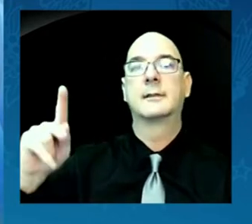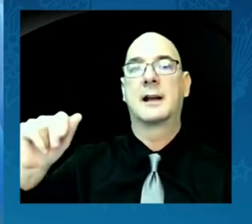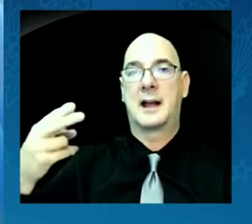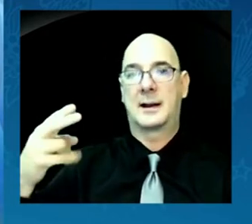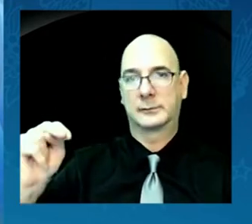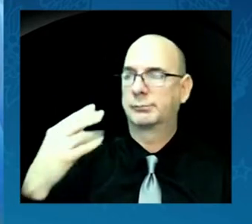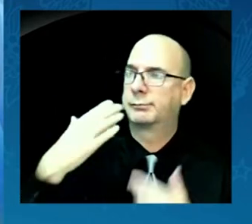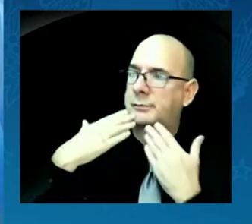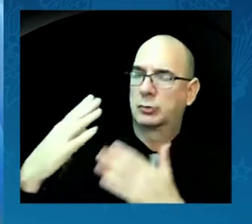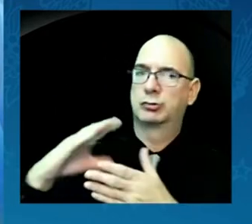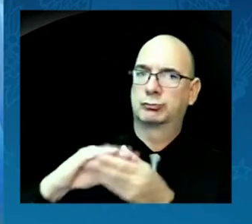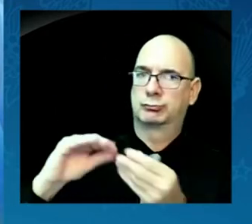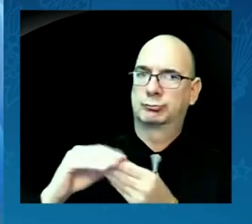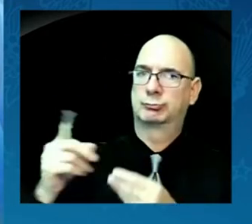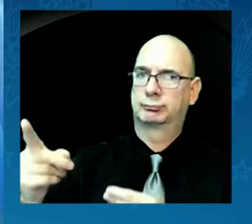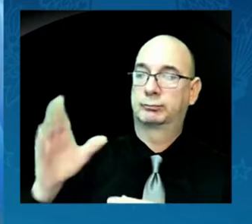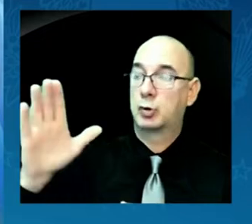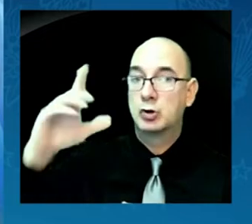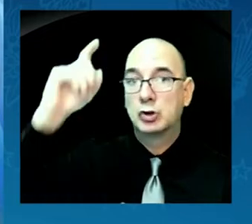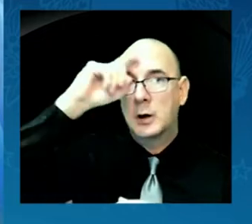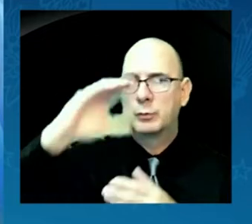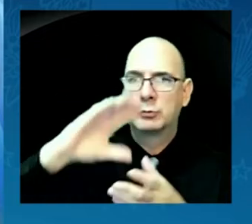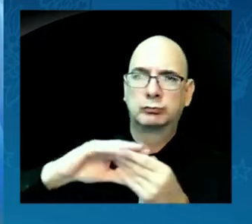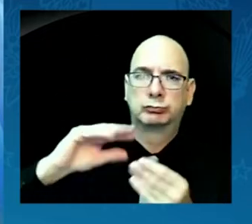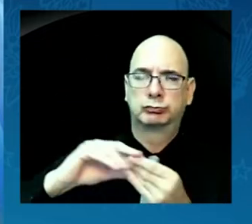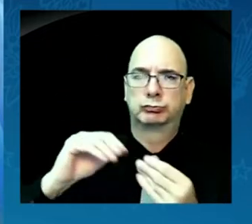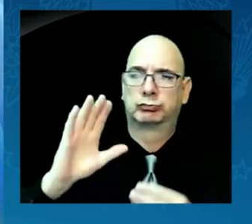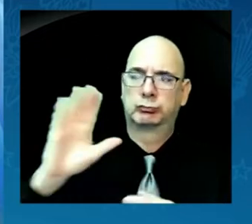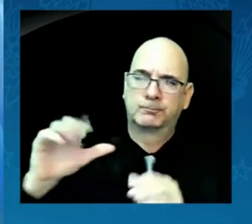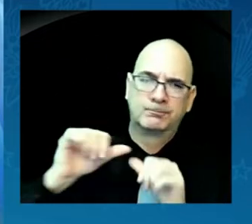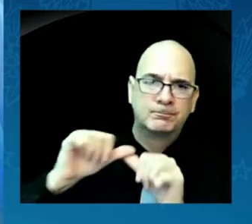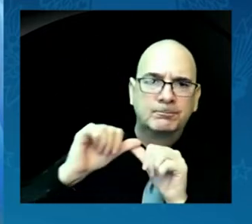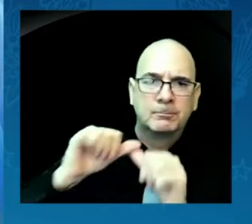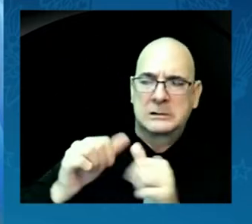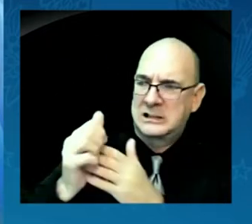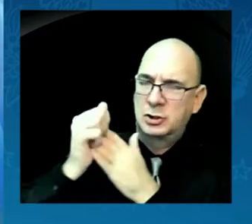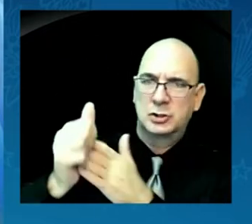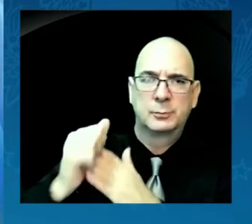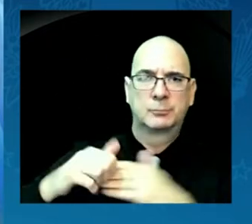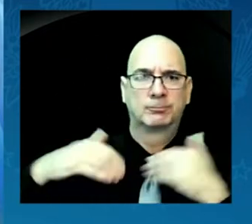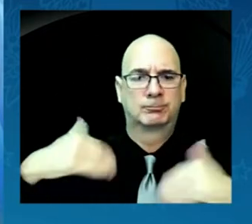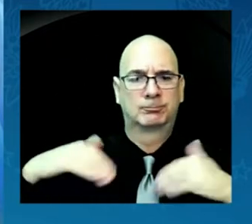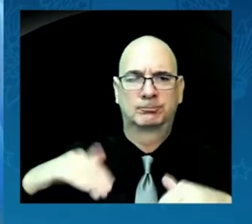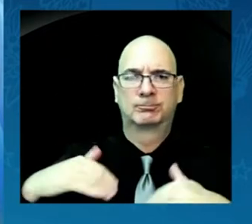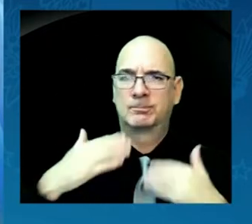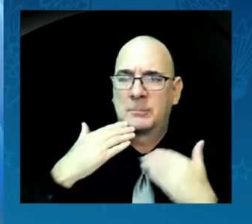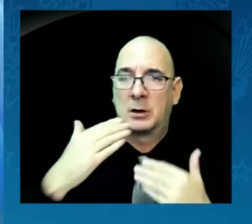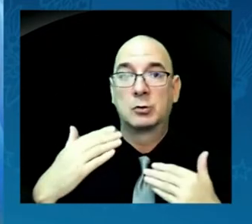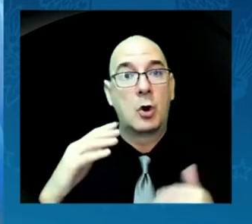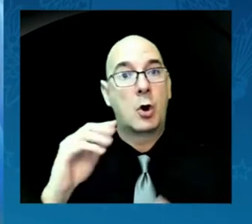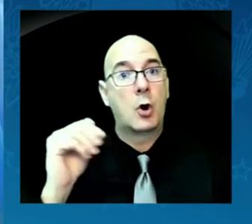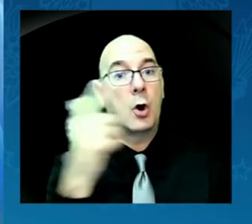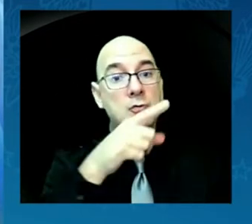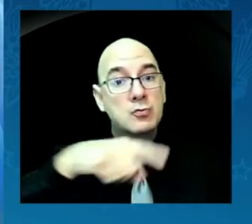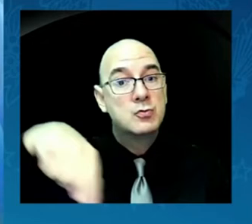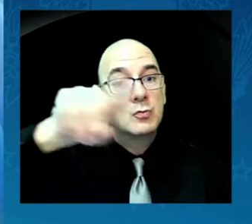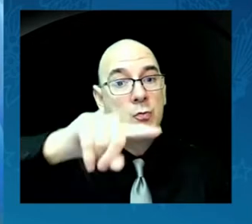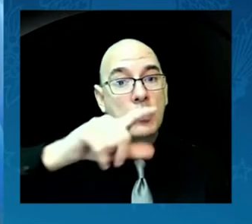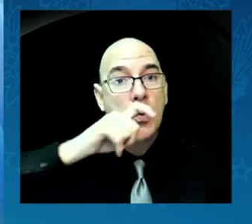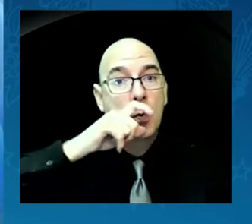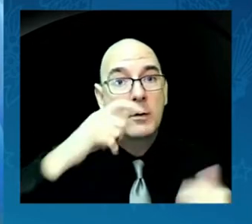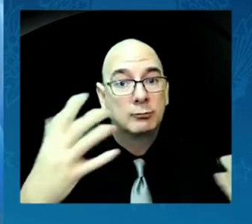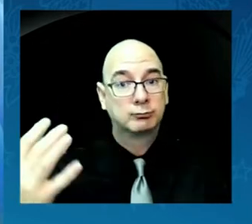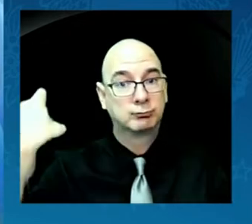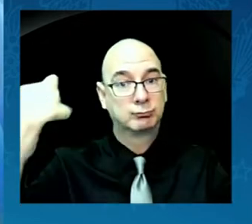your wisdom and your ongoing leadership. And thank you to everyone who has attended this important summit. I look forward to